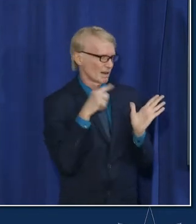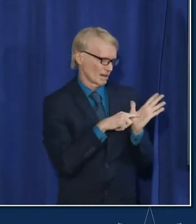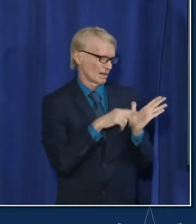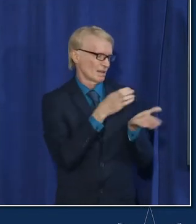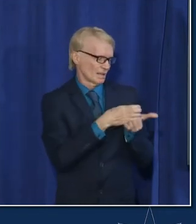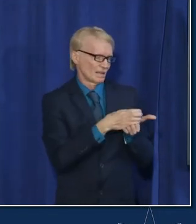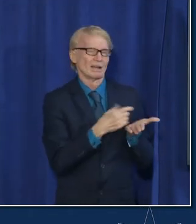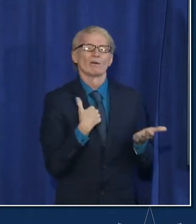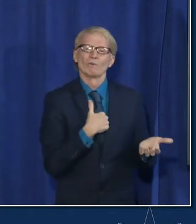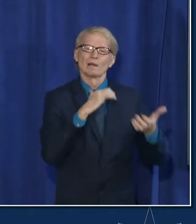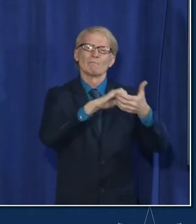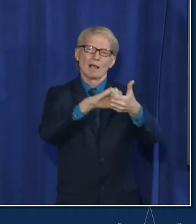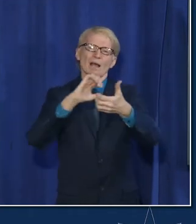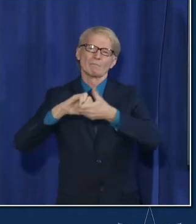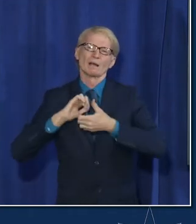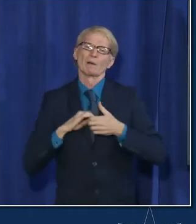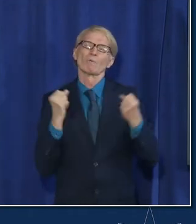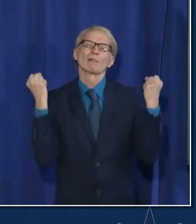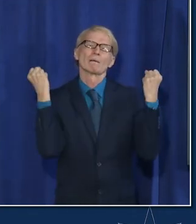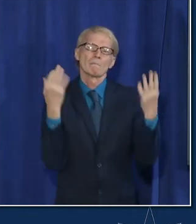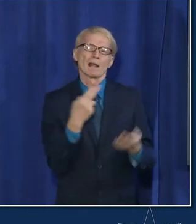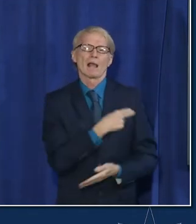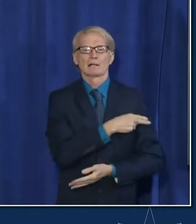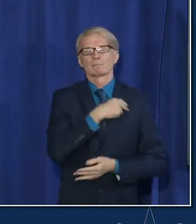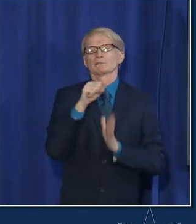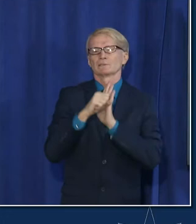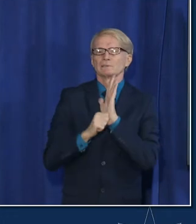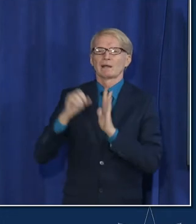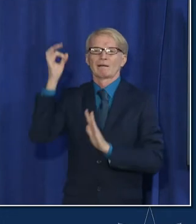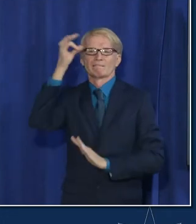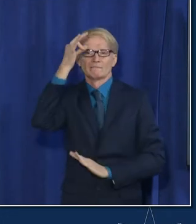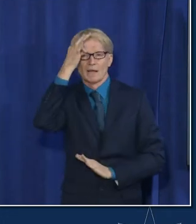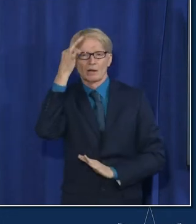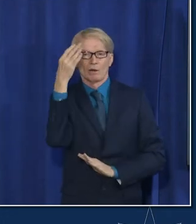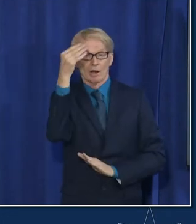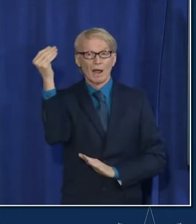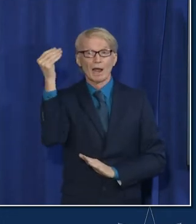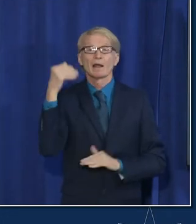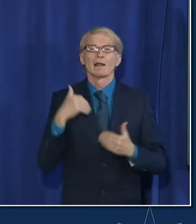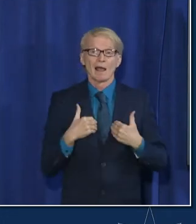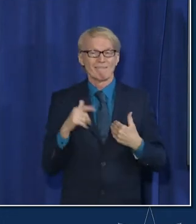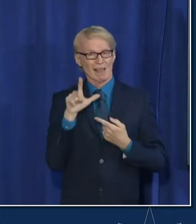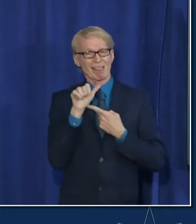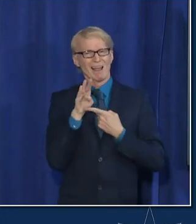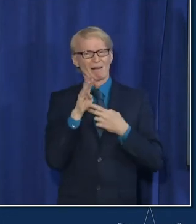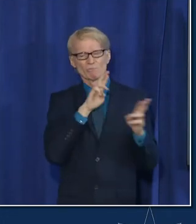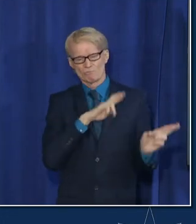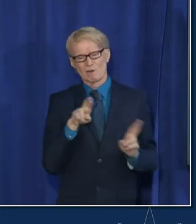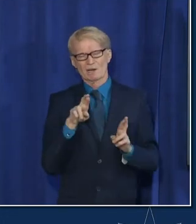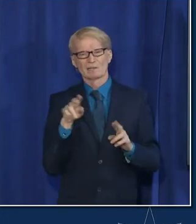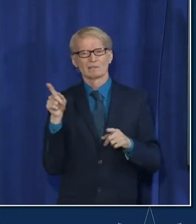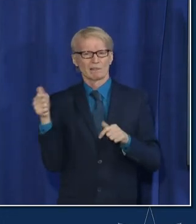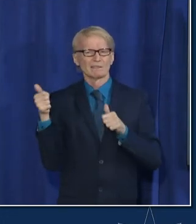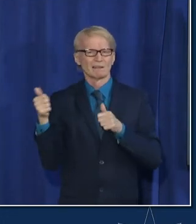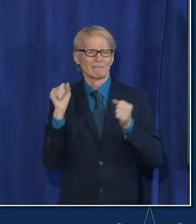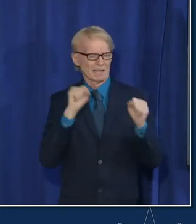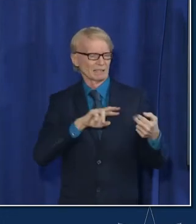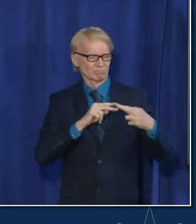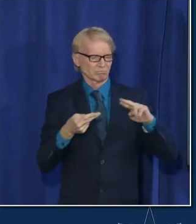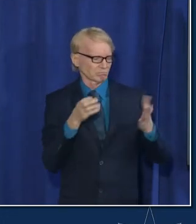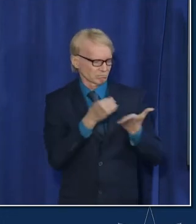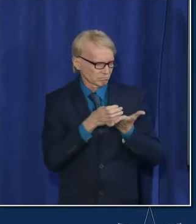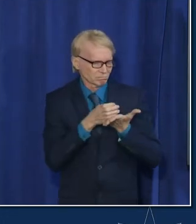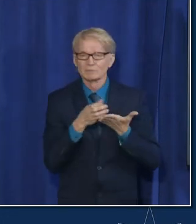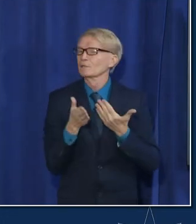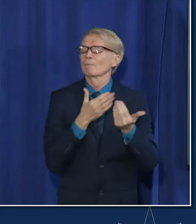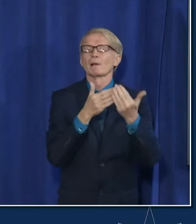partner with so many hospitals in the state and obviously the feds and then in addition there are labs that do their own sequencing no matter where you are in the world